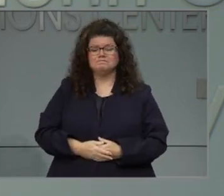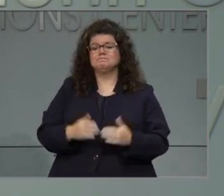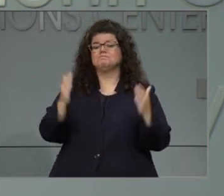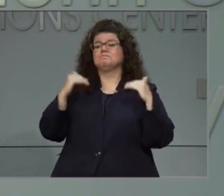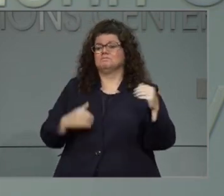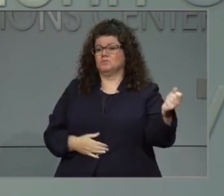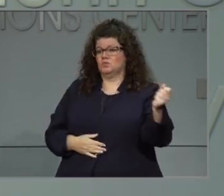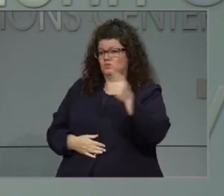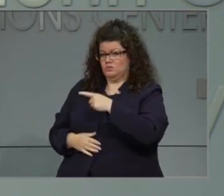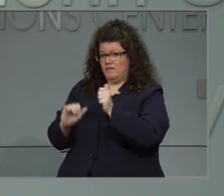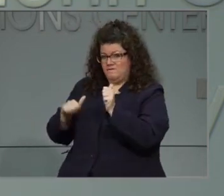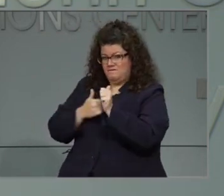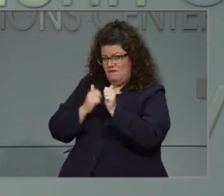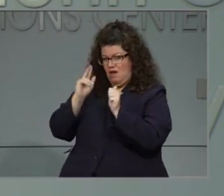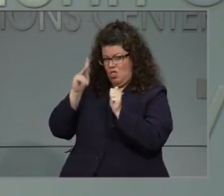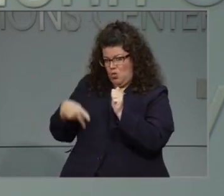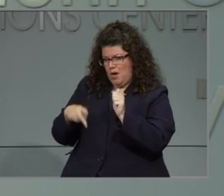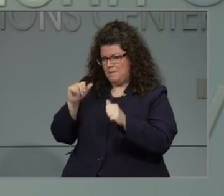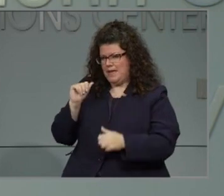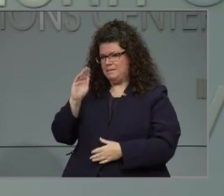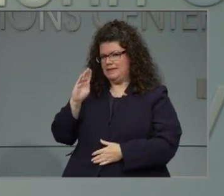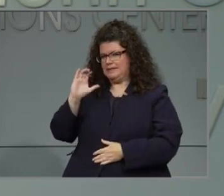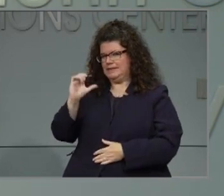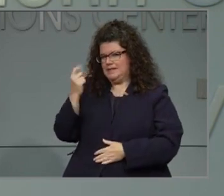Follow-up, Jonah Kaplan, ABC11.